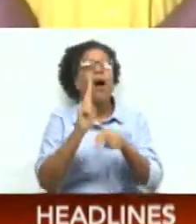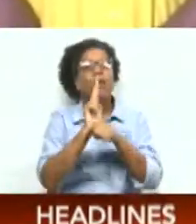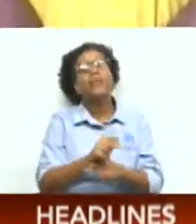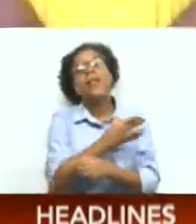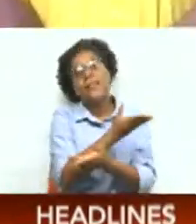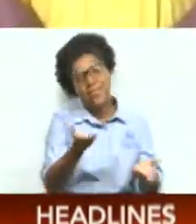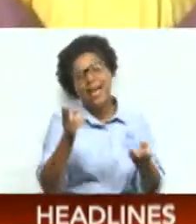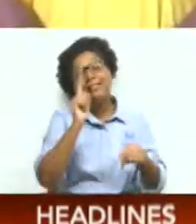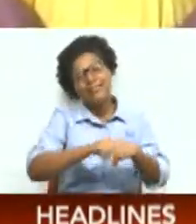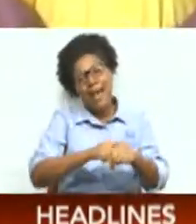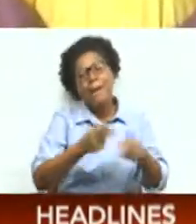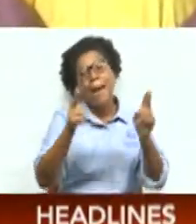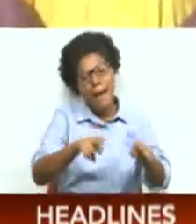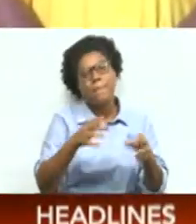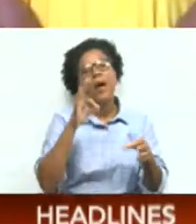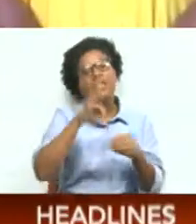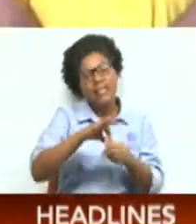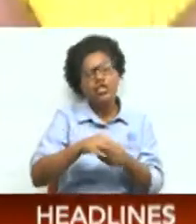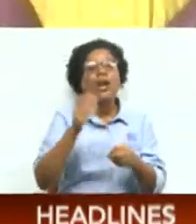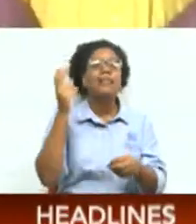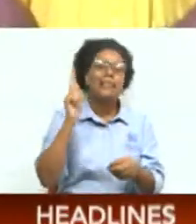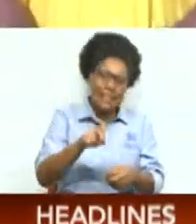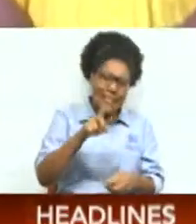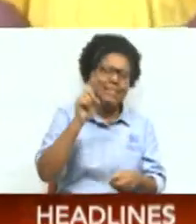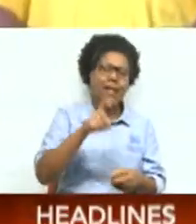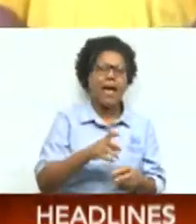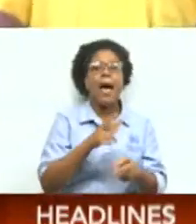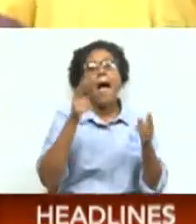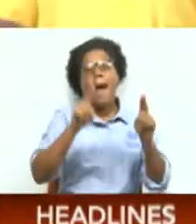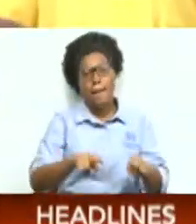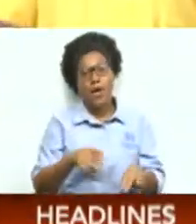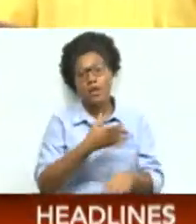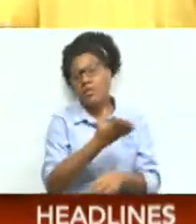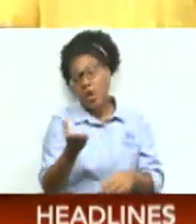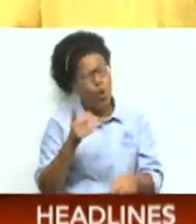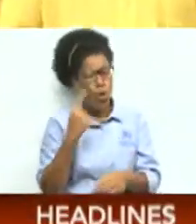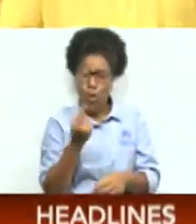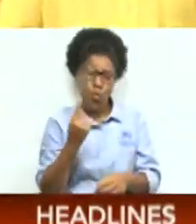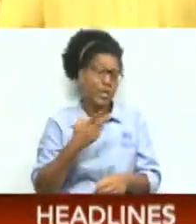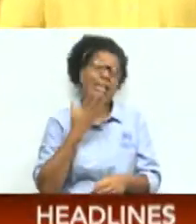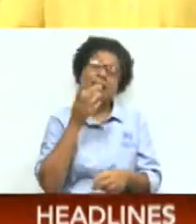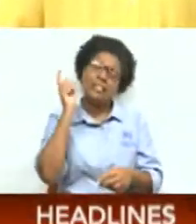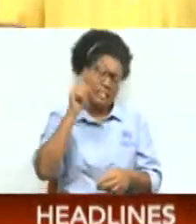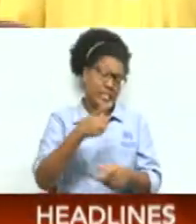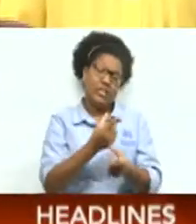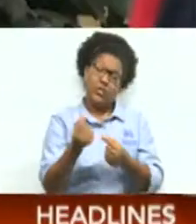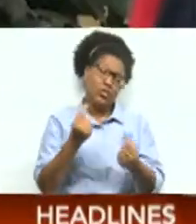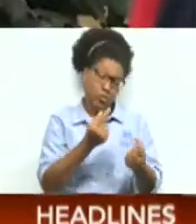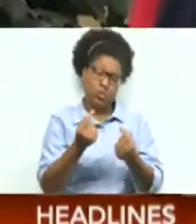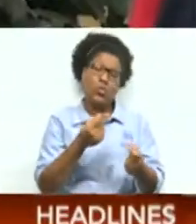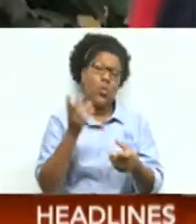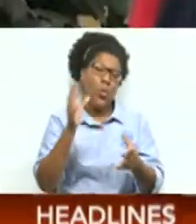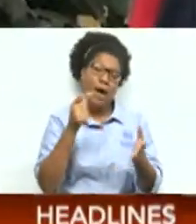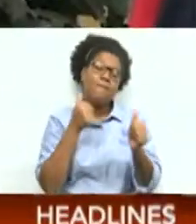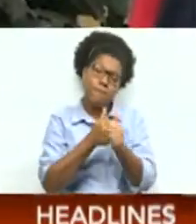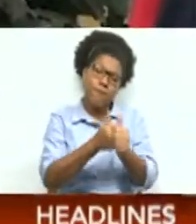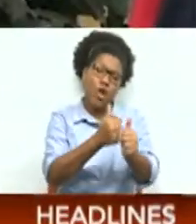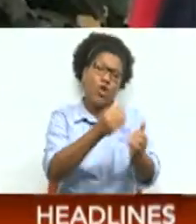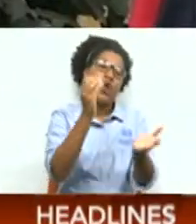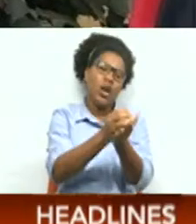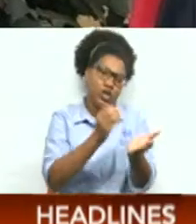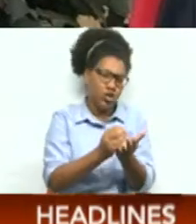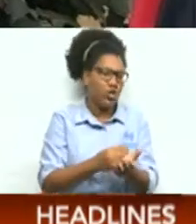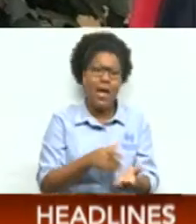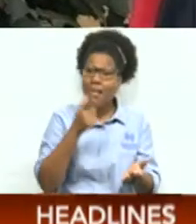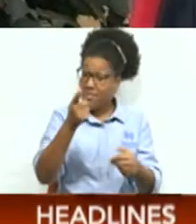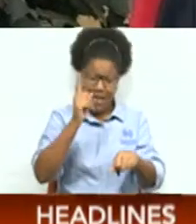Senator Marks added that elections will only take place when it is constitutionally due. That time has